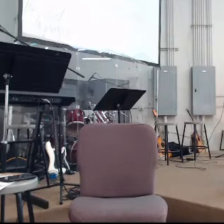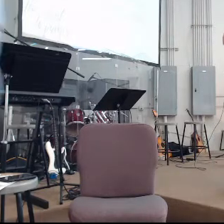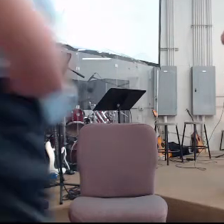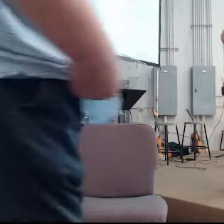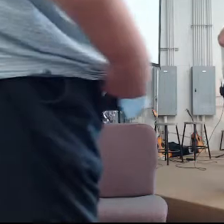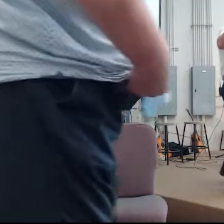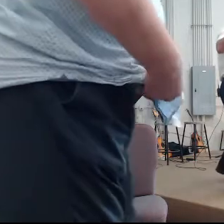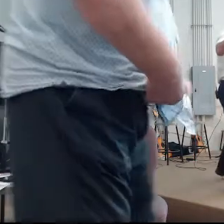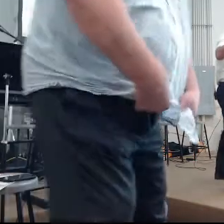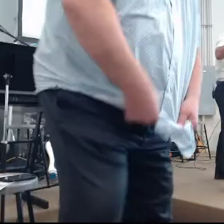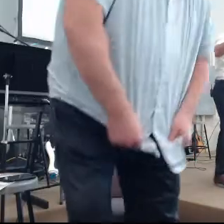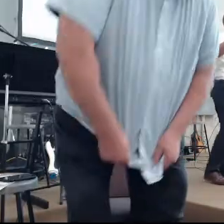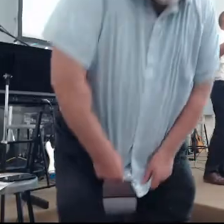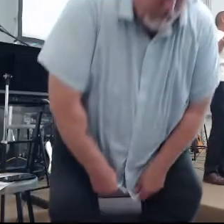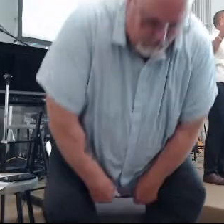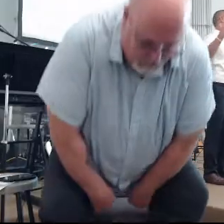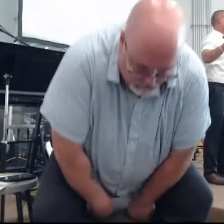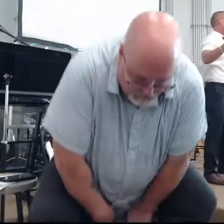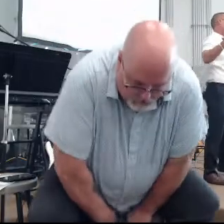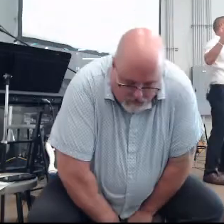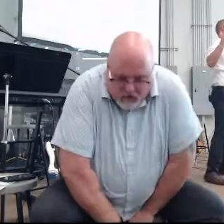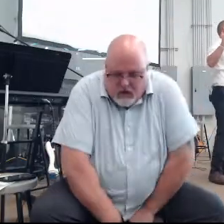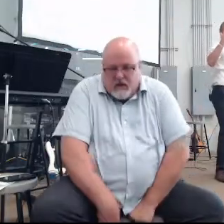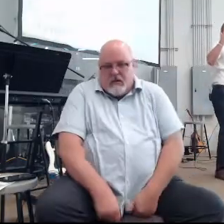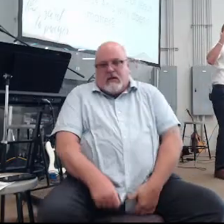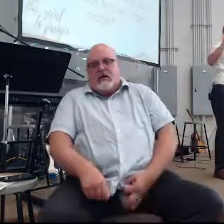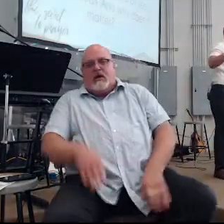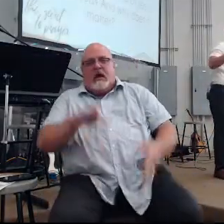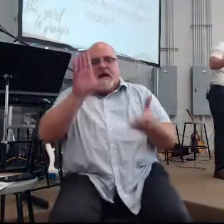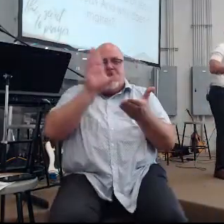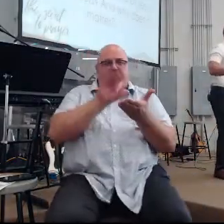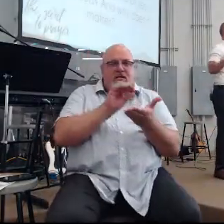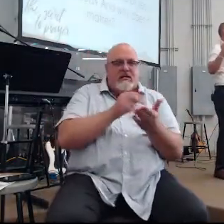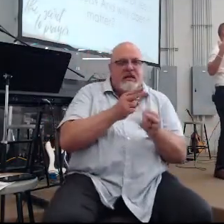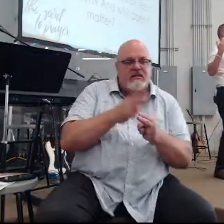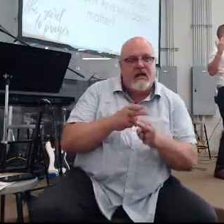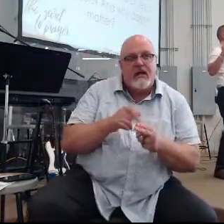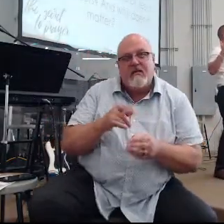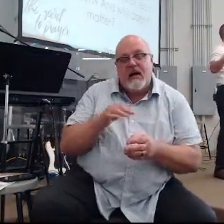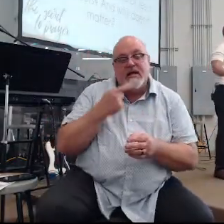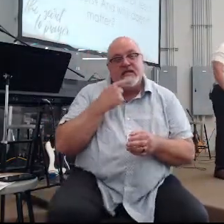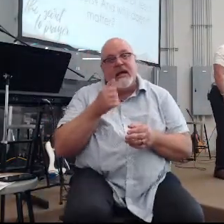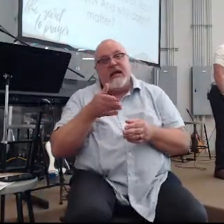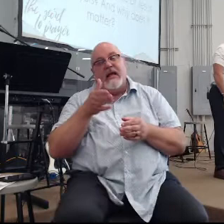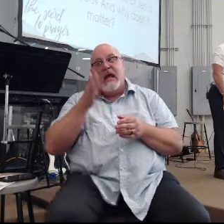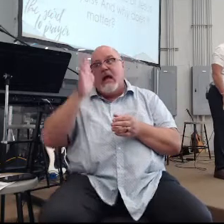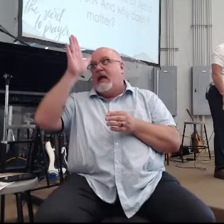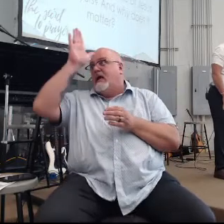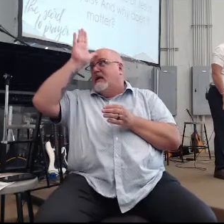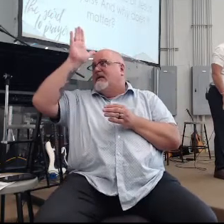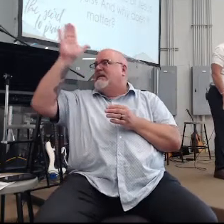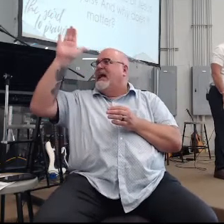that reality and diminishing his name by just saying hey daddy